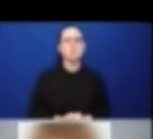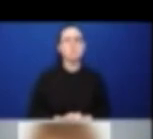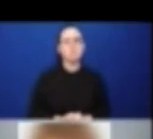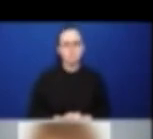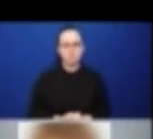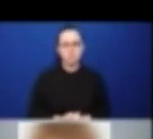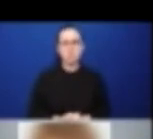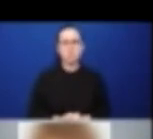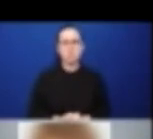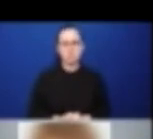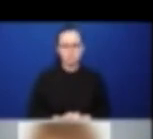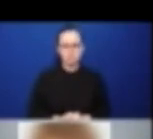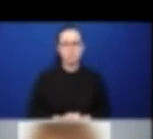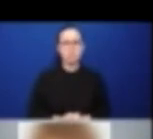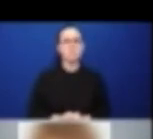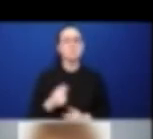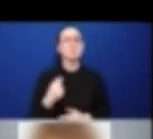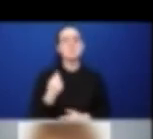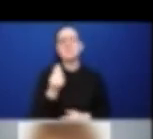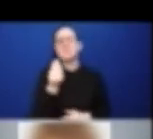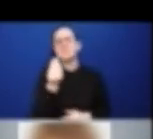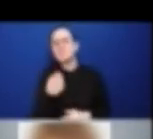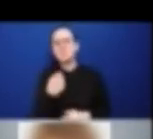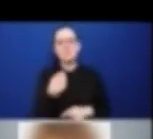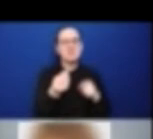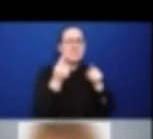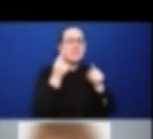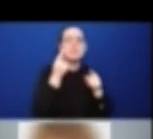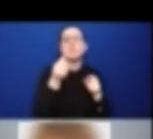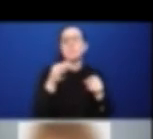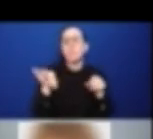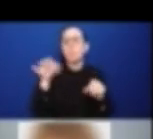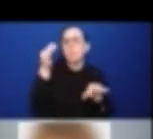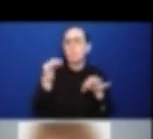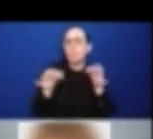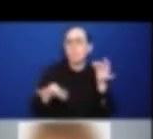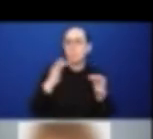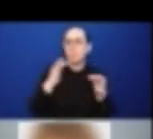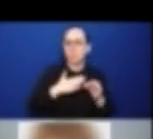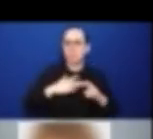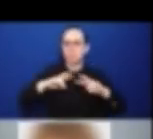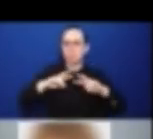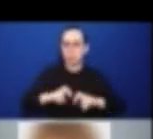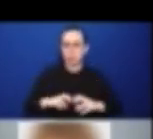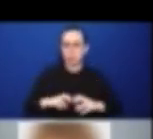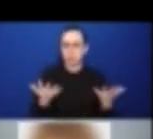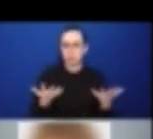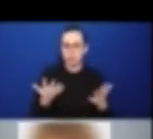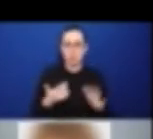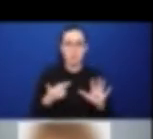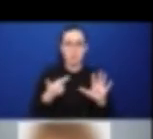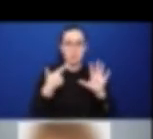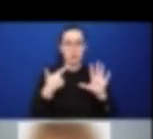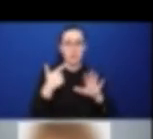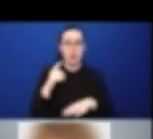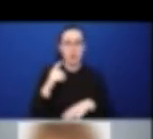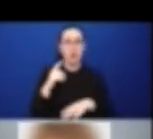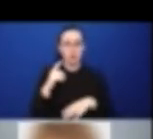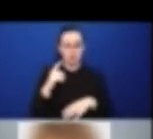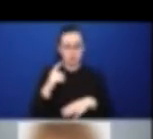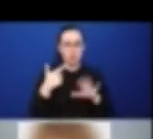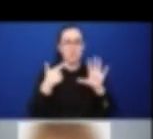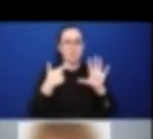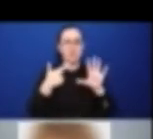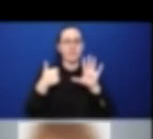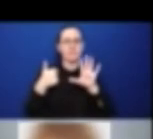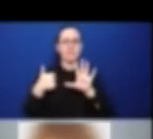764 policy documents for analysis, and the range of, and